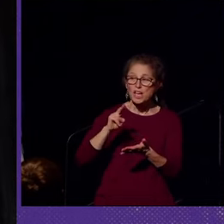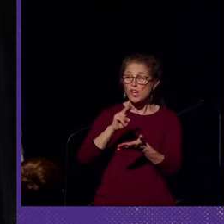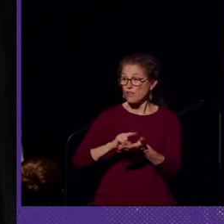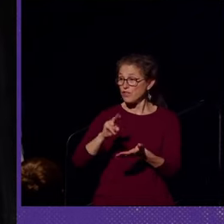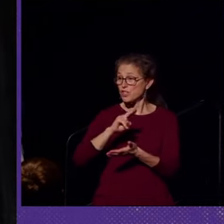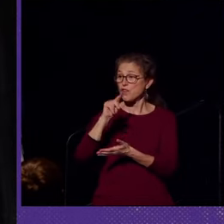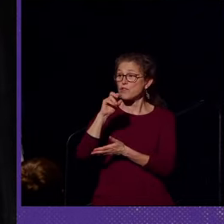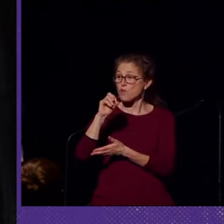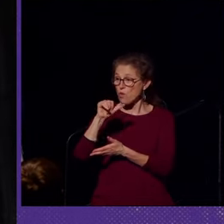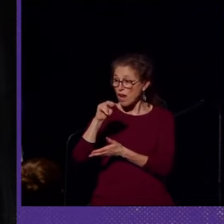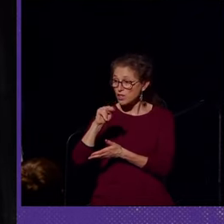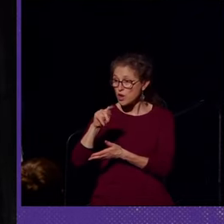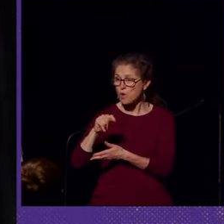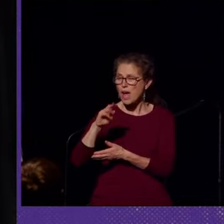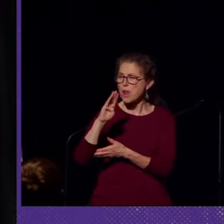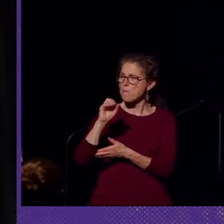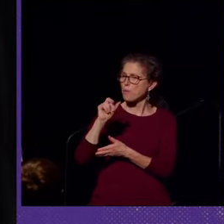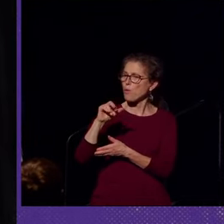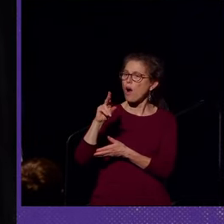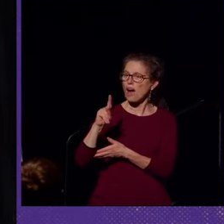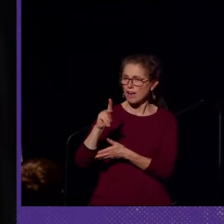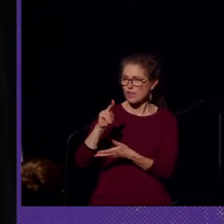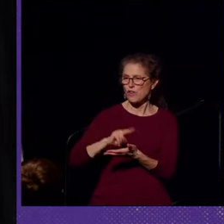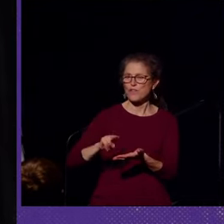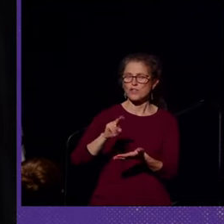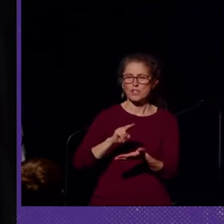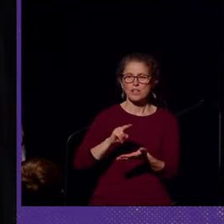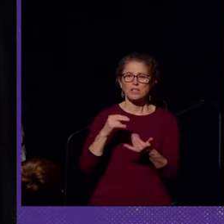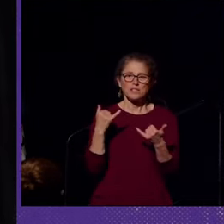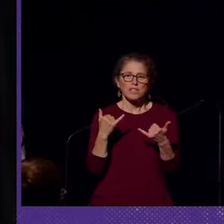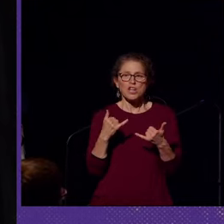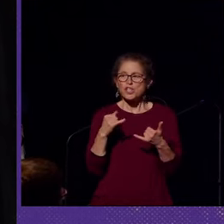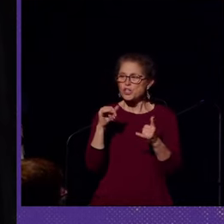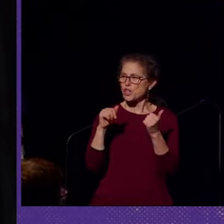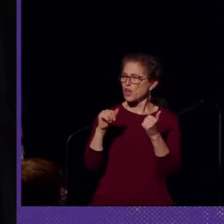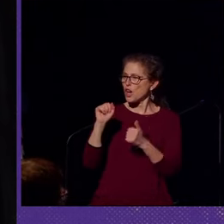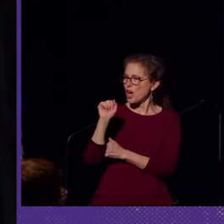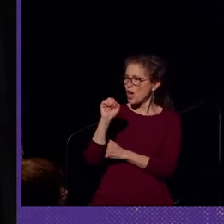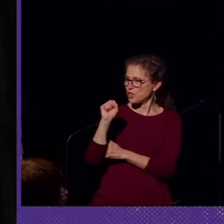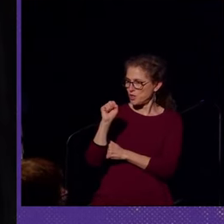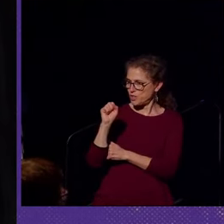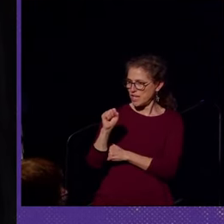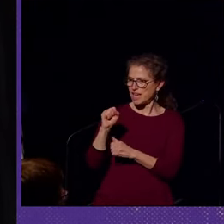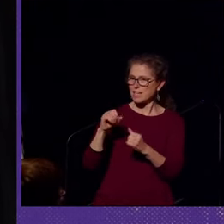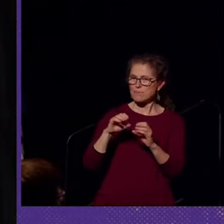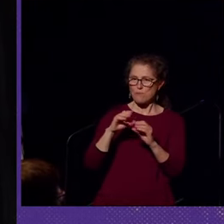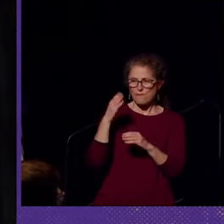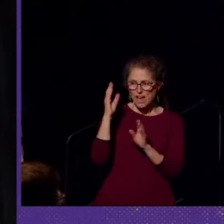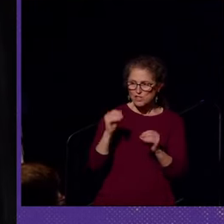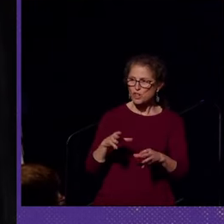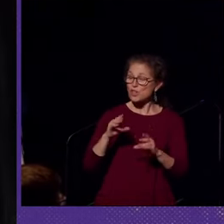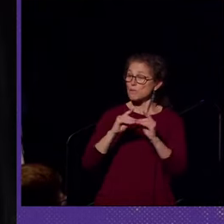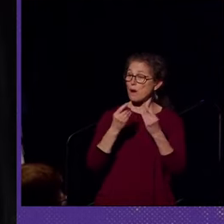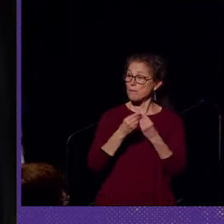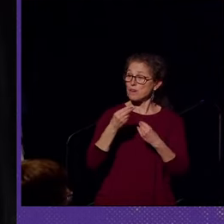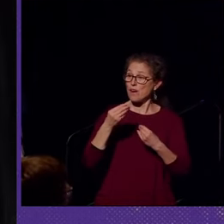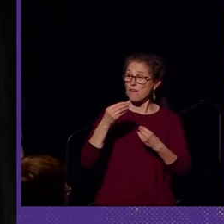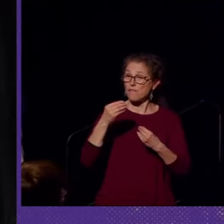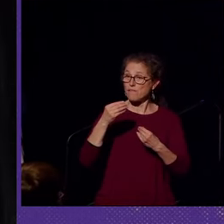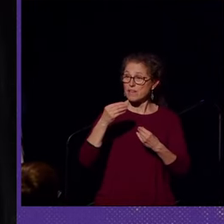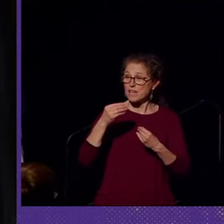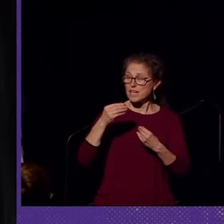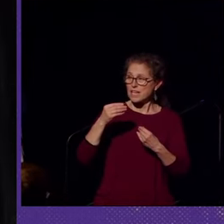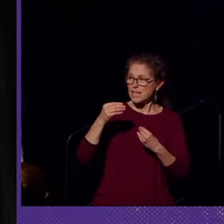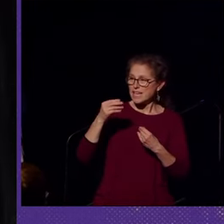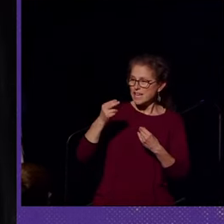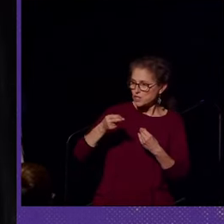Toronto, and Brock University. She is currently an associate professor at the Department of History at the University of Delaware,